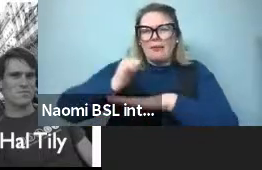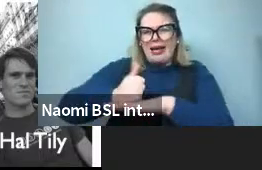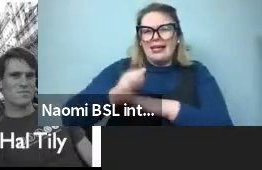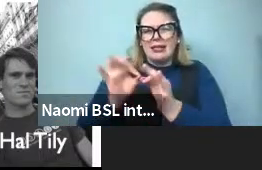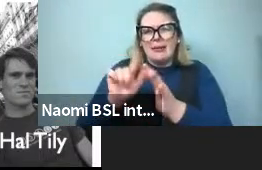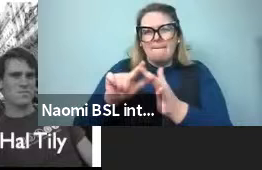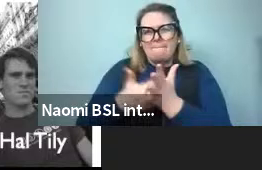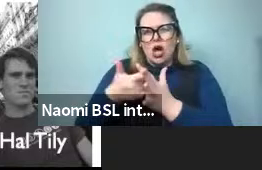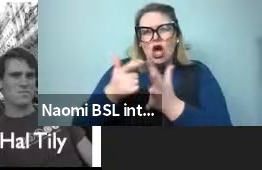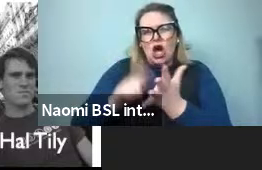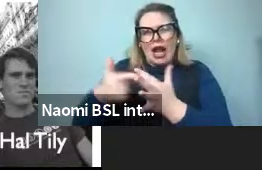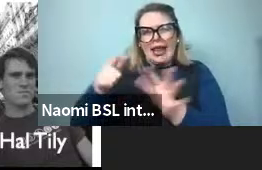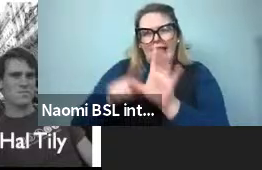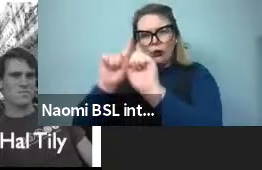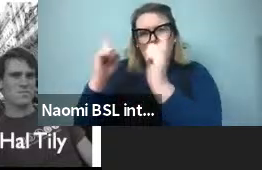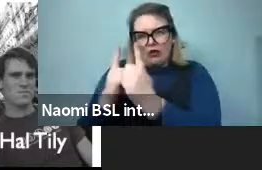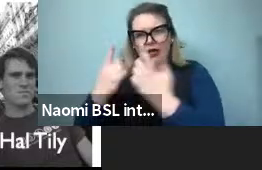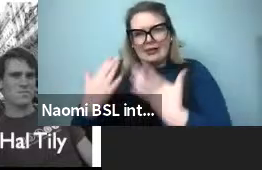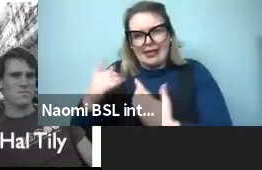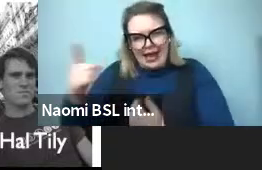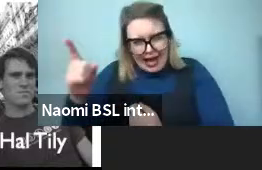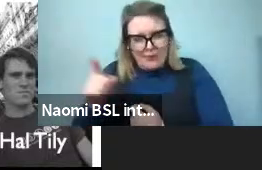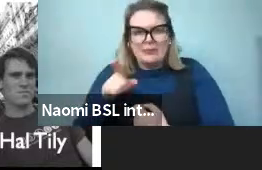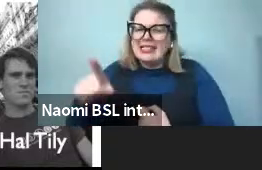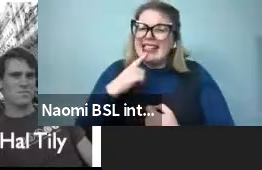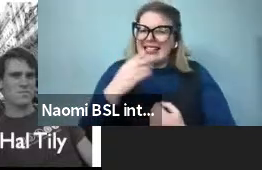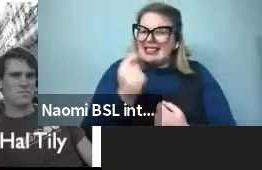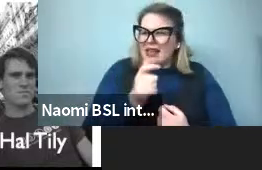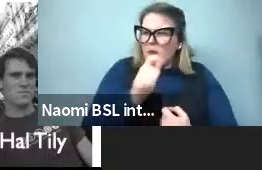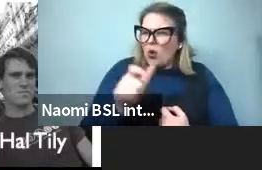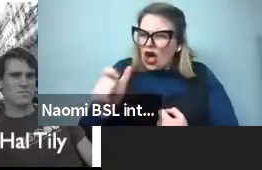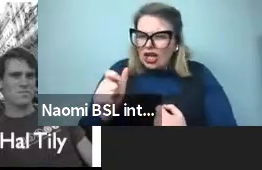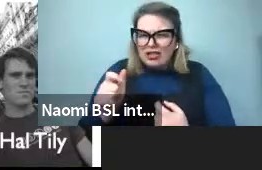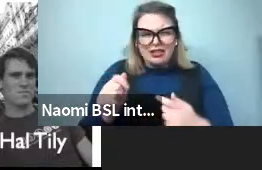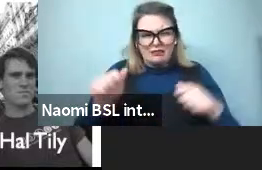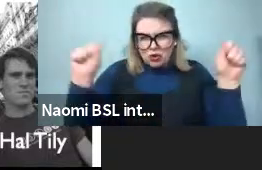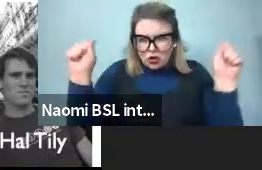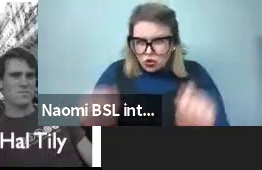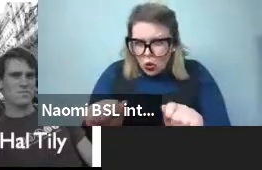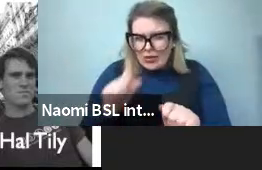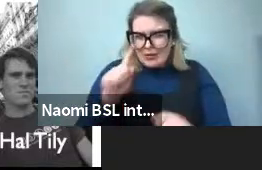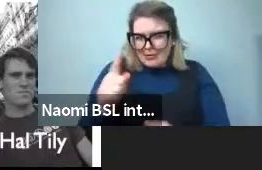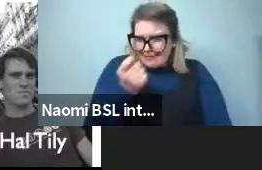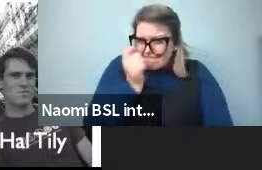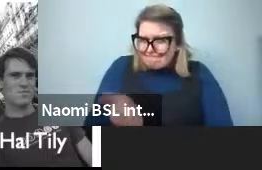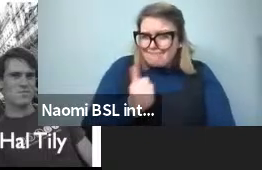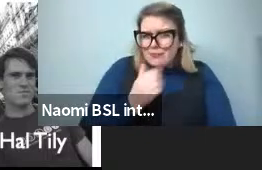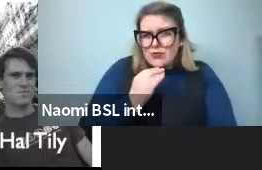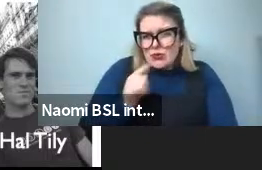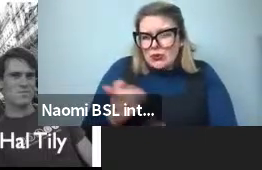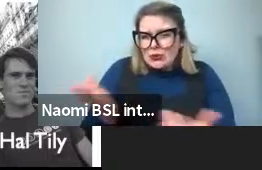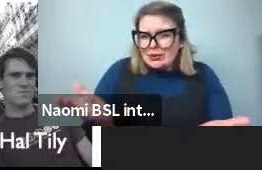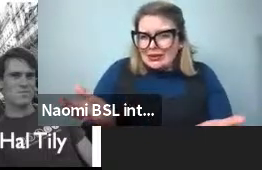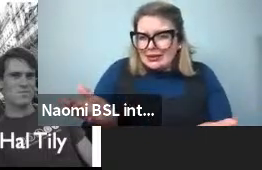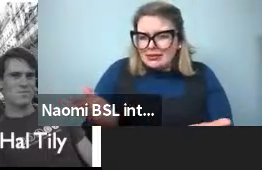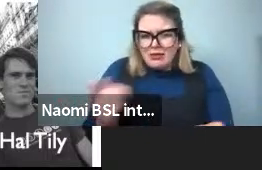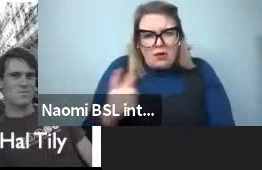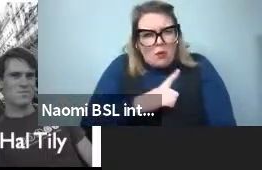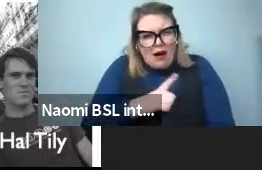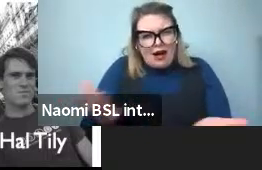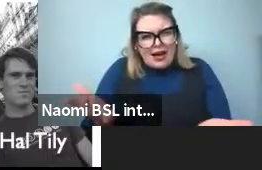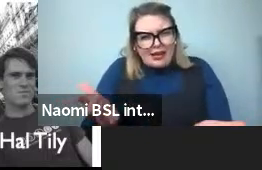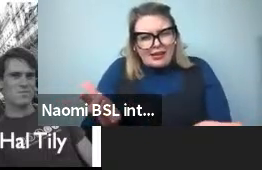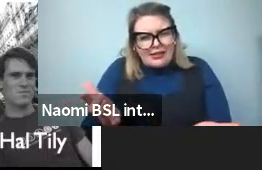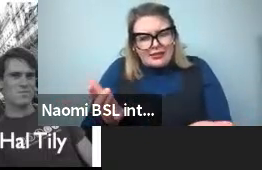And his idea, so those words like a back and yonder, these are very low-frequency English words and yet very short.